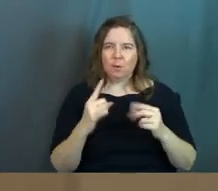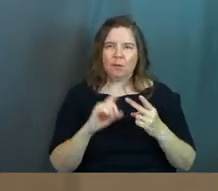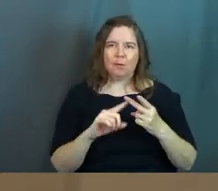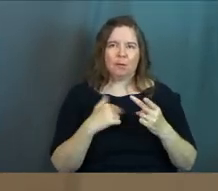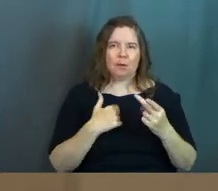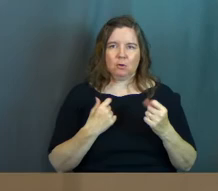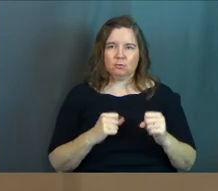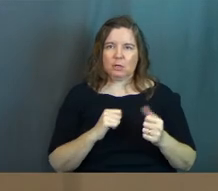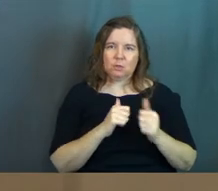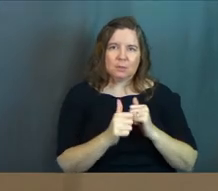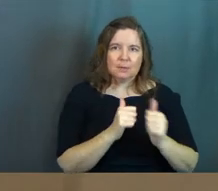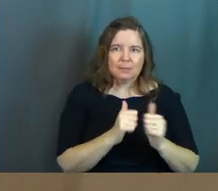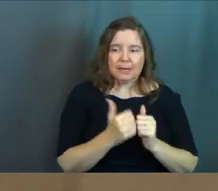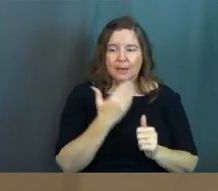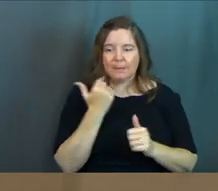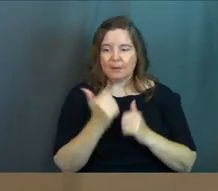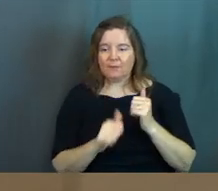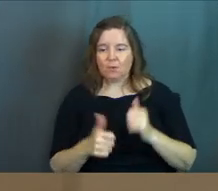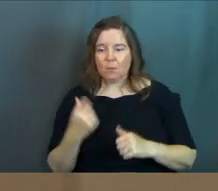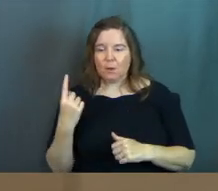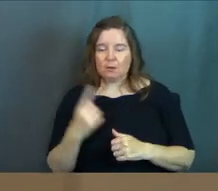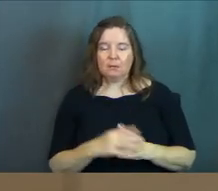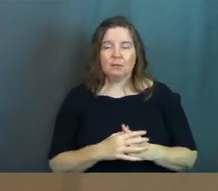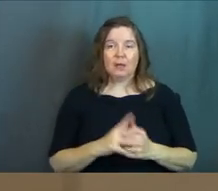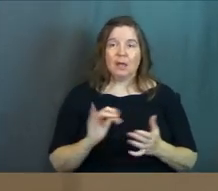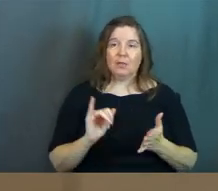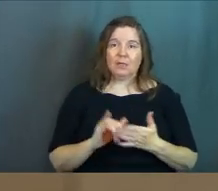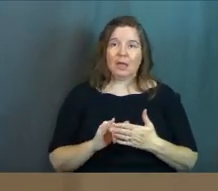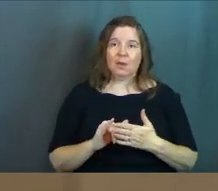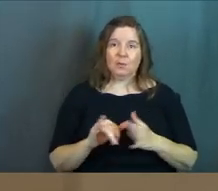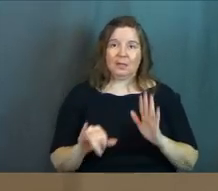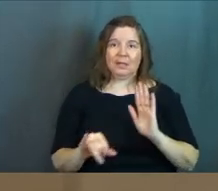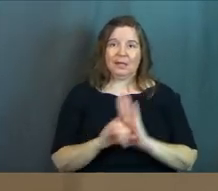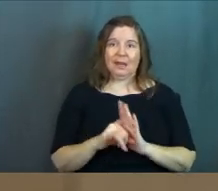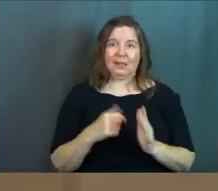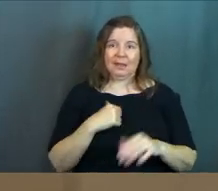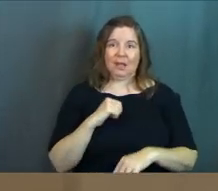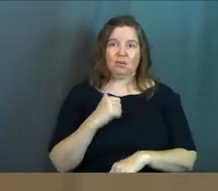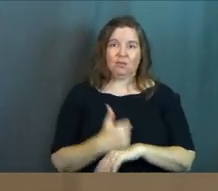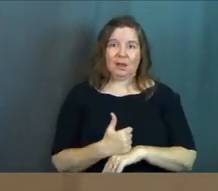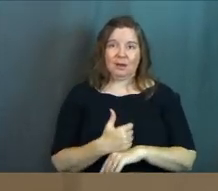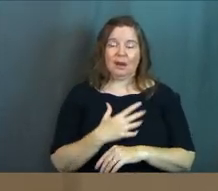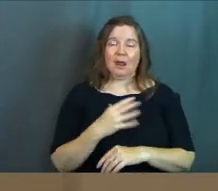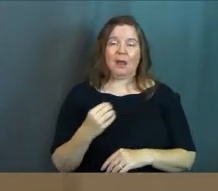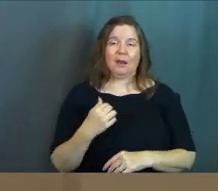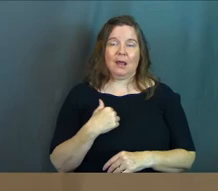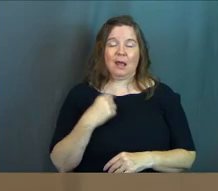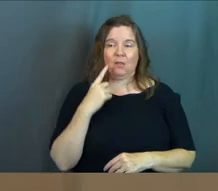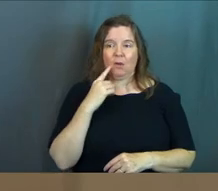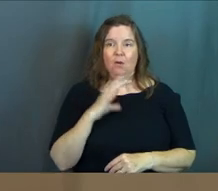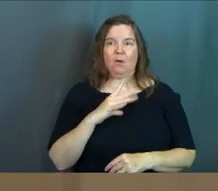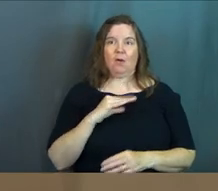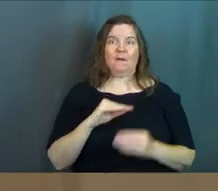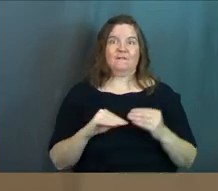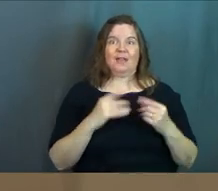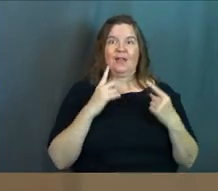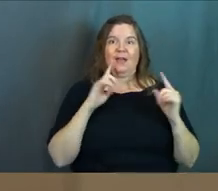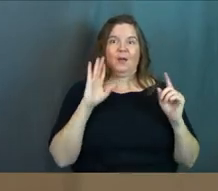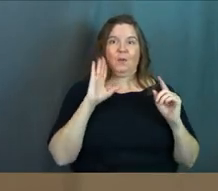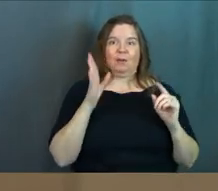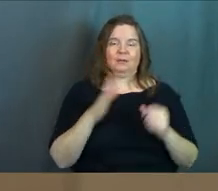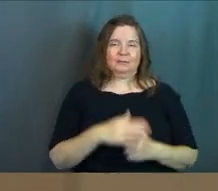strived to compete and do better than everyone. And that was the identity that I created. And I thought it was going to fix it.